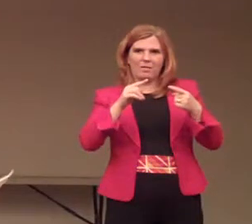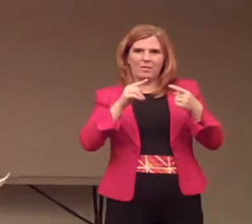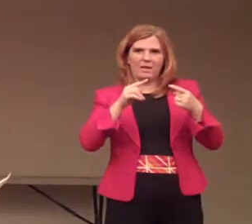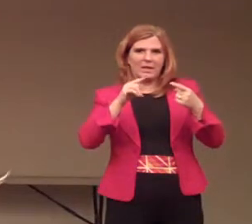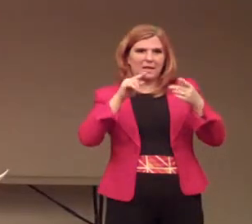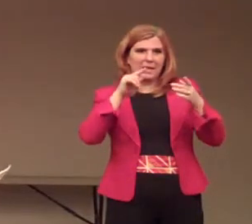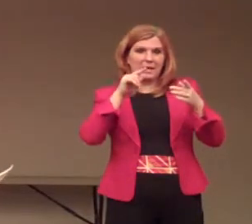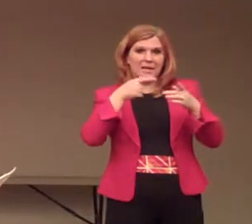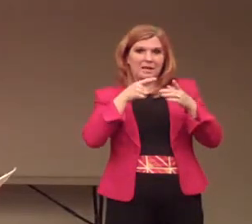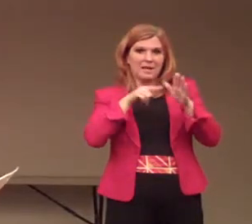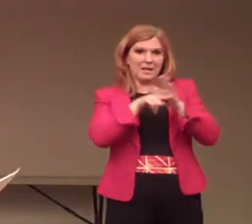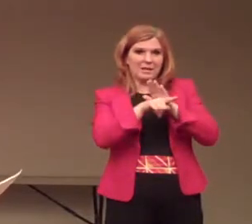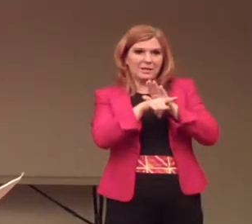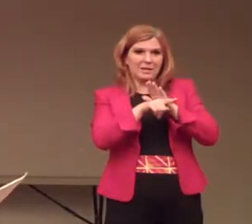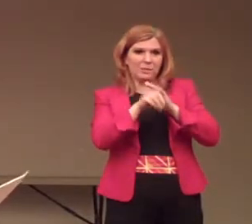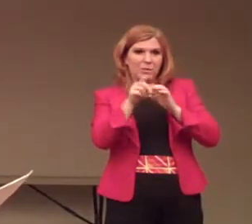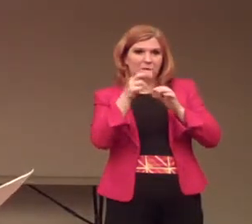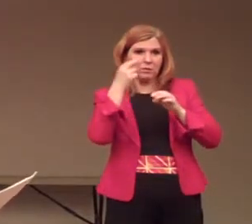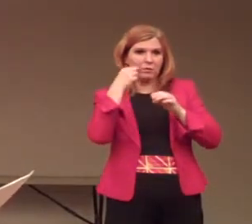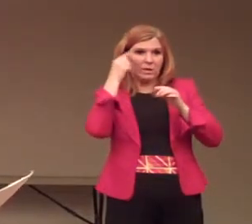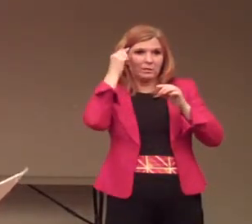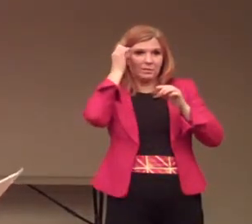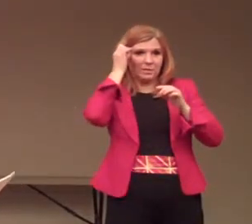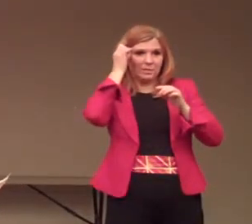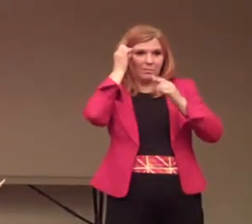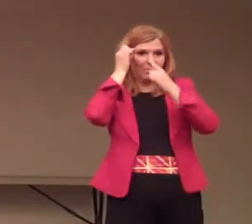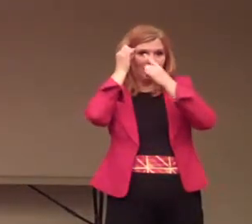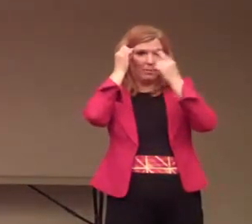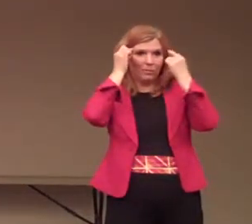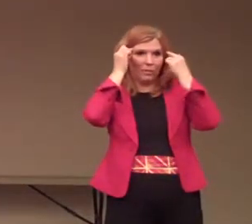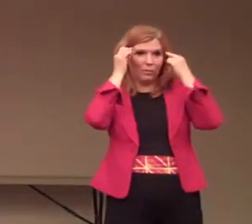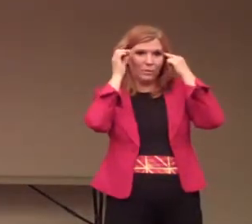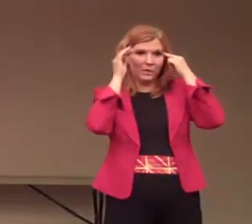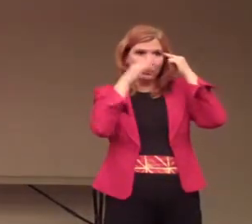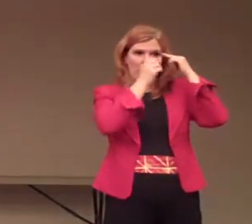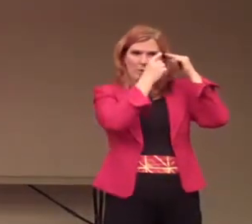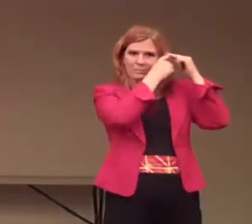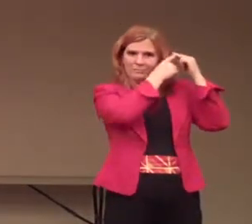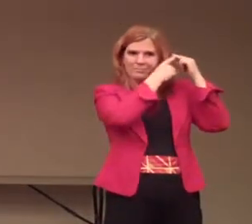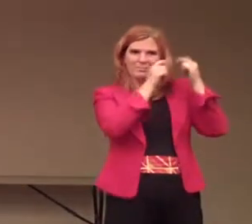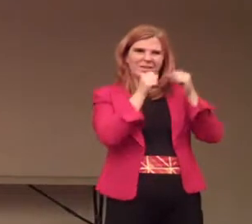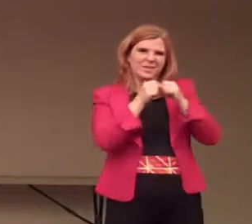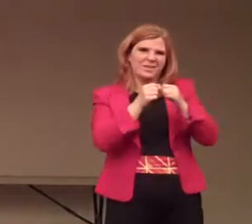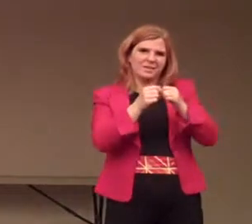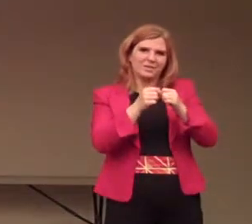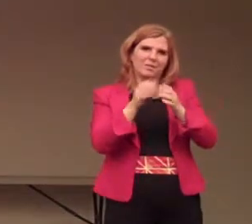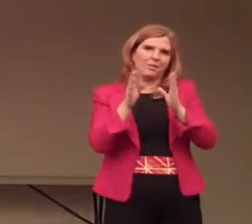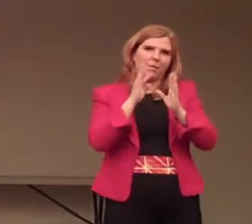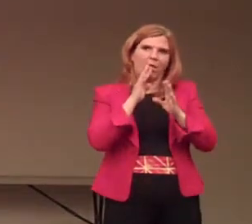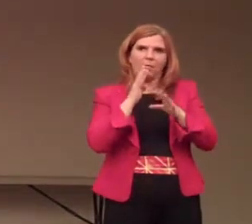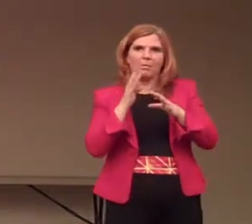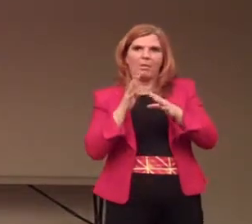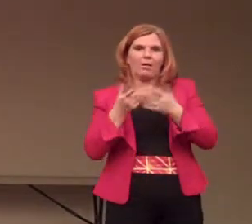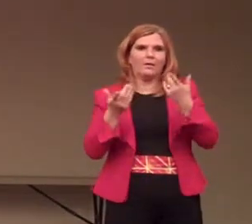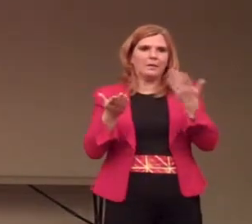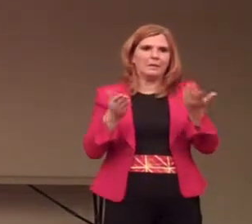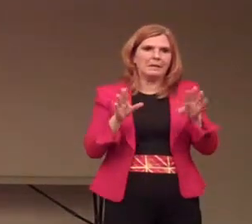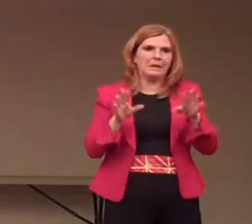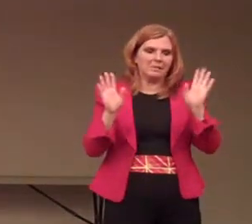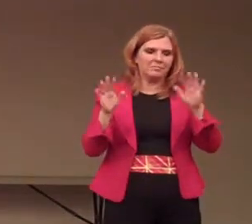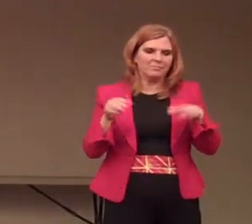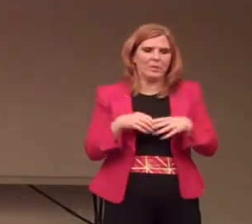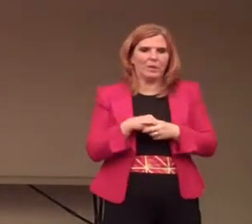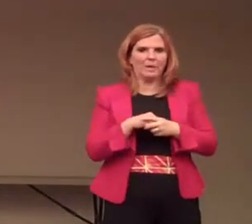wound. The ball entered the right temple piercing the brain. Okay? And it goes on to, it took him a while to die and so on.